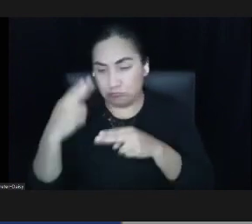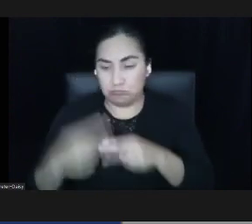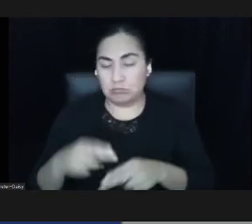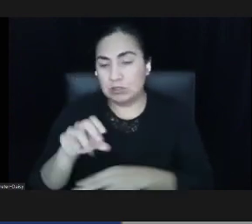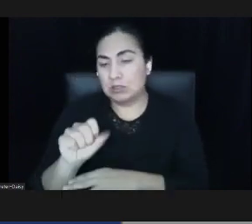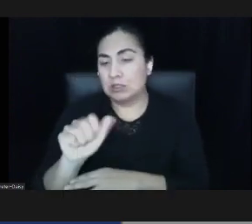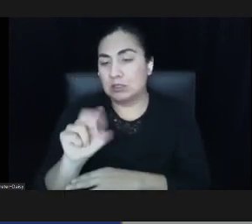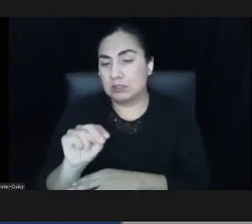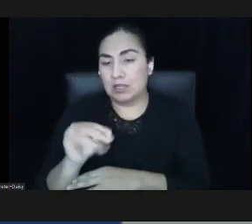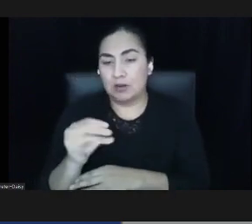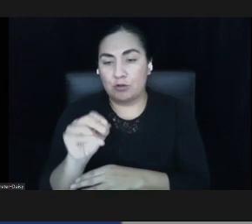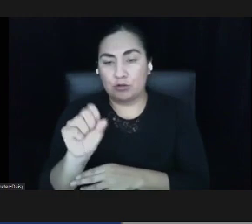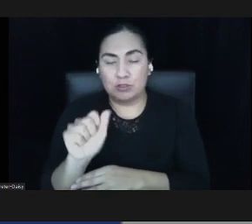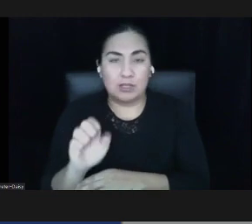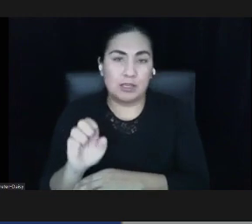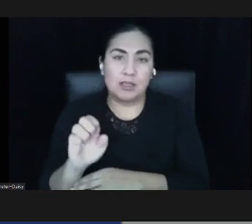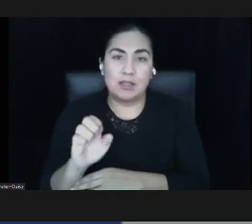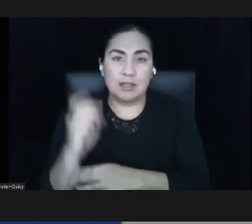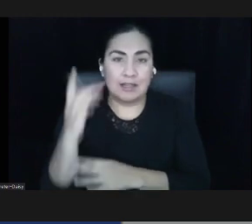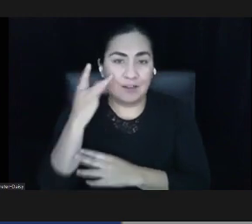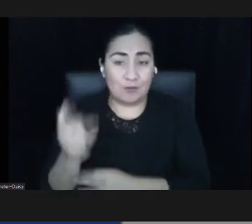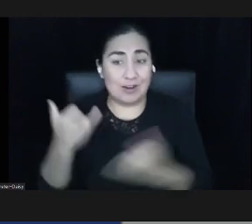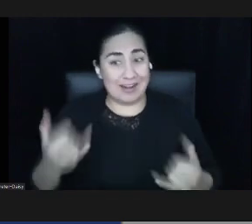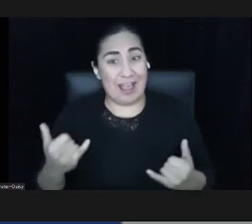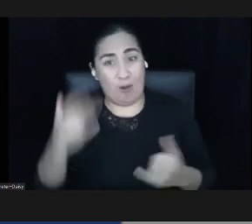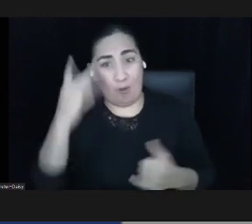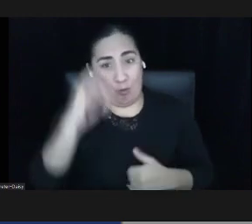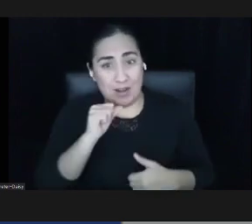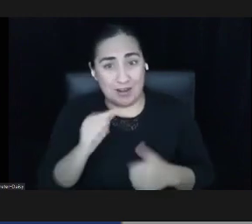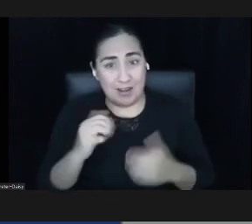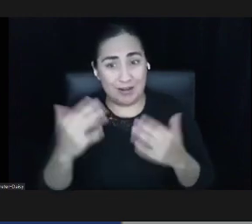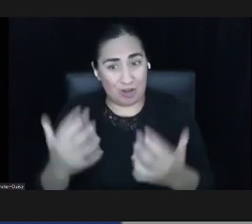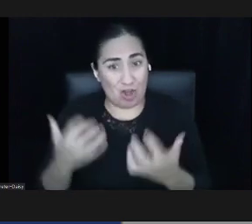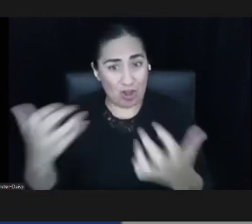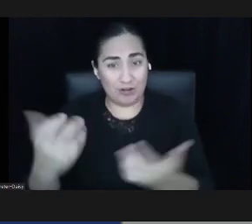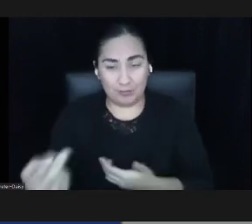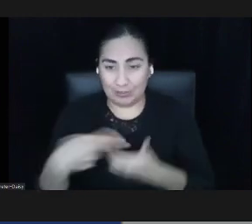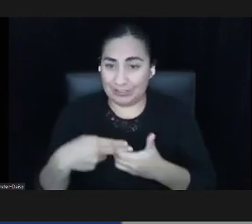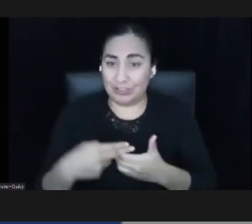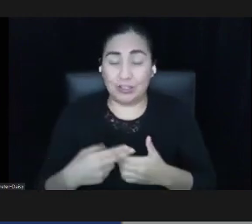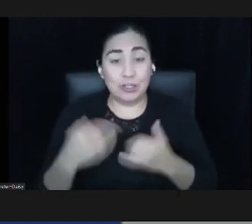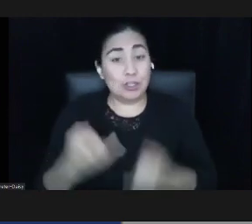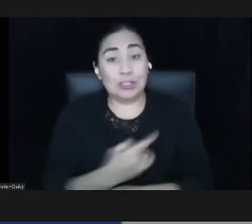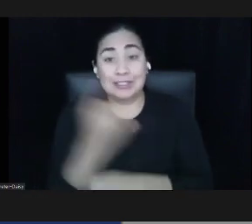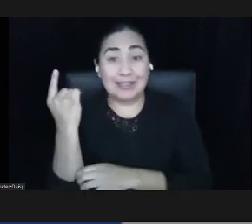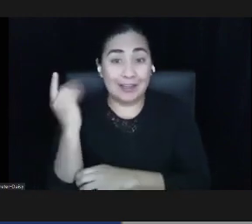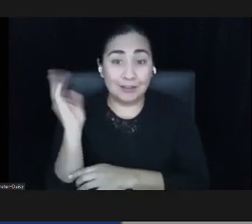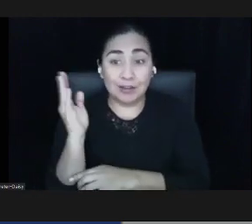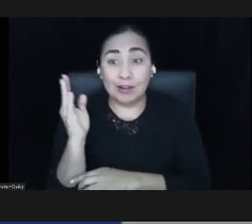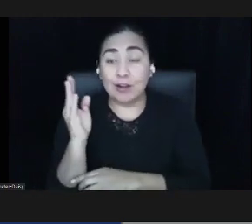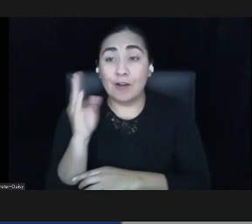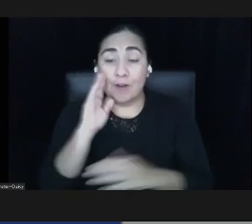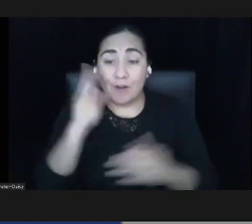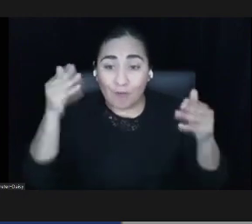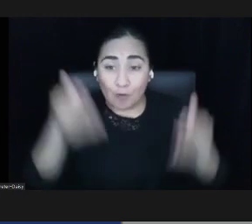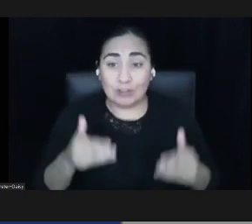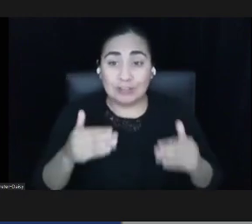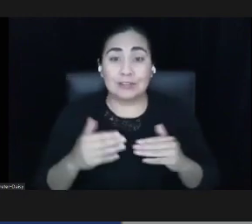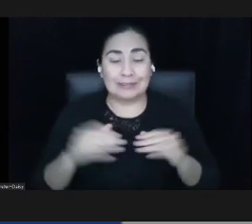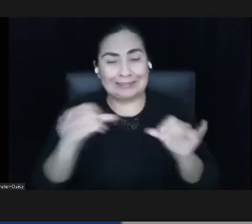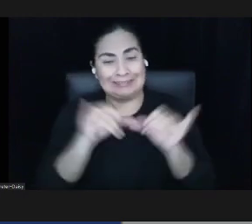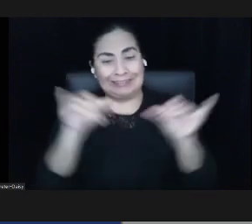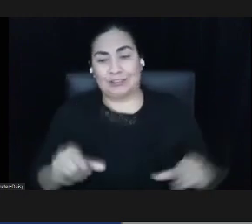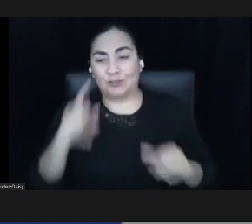So let's get some audience participation going here. Today's webinar is focused on systems for justice. Before we get to that in the